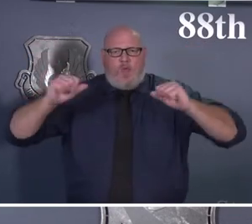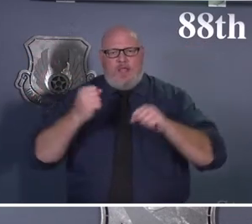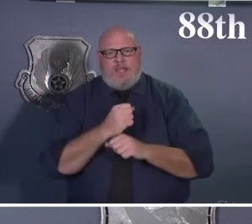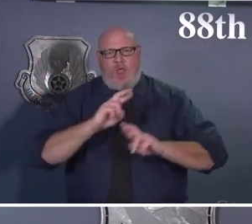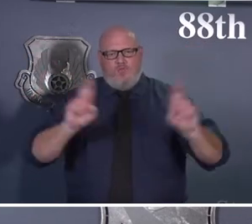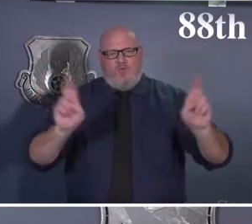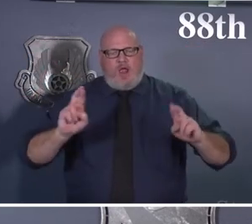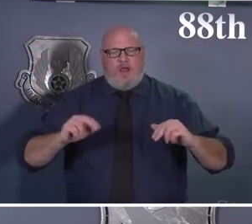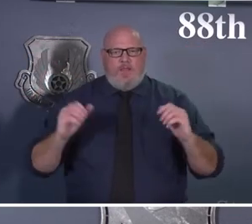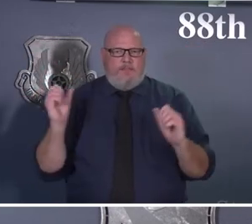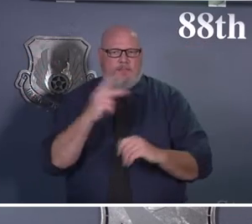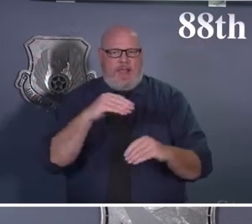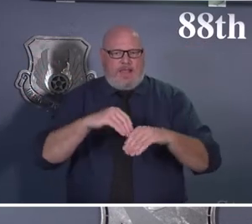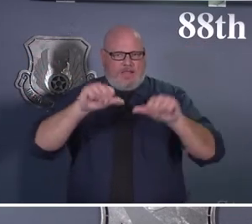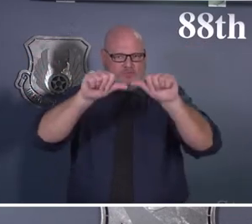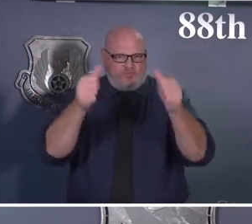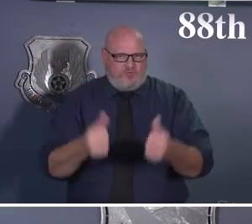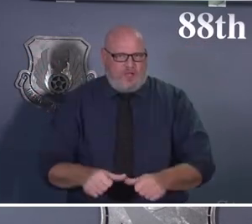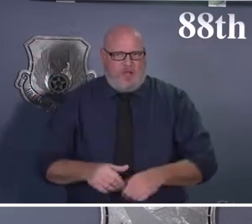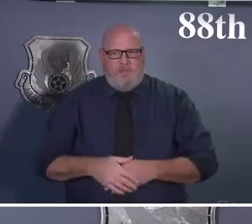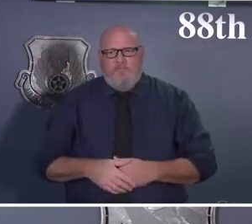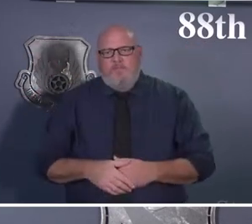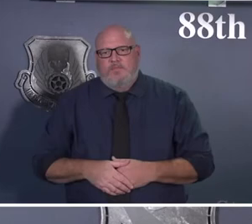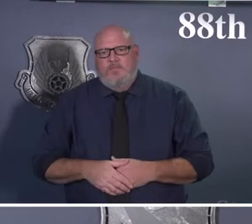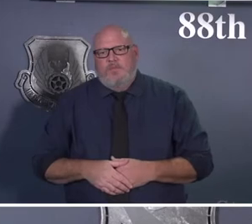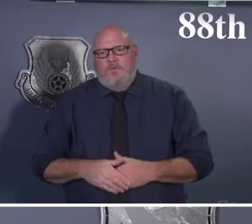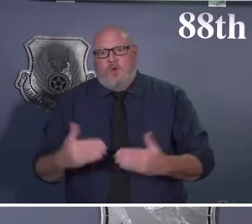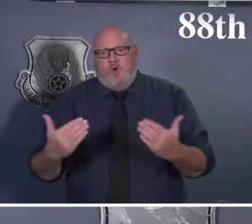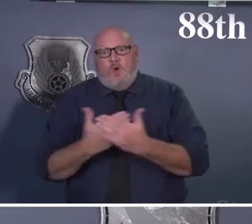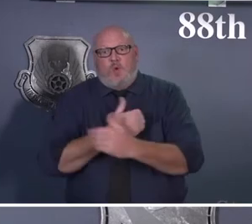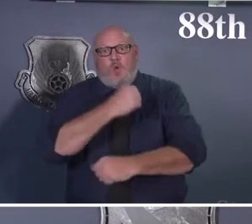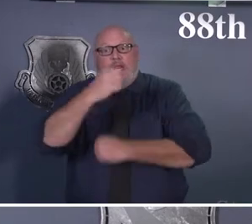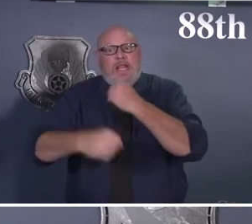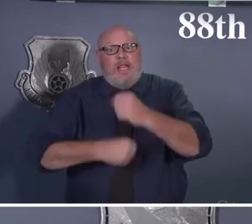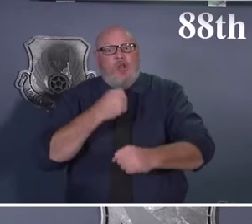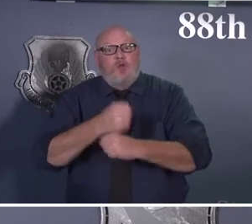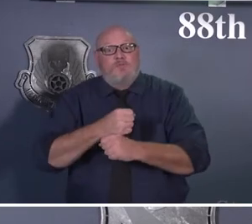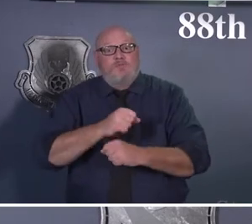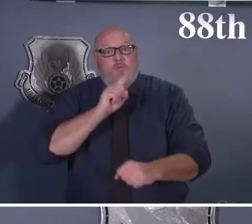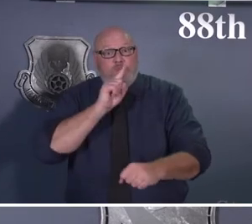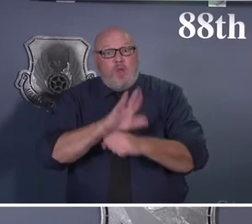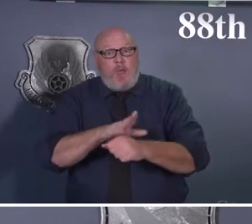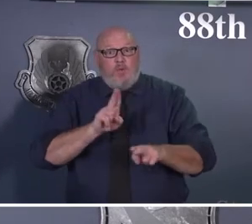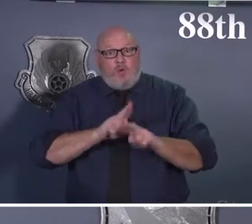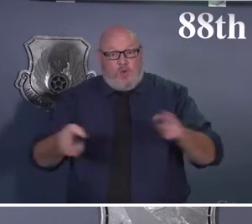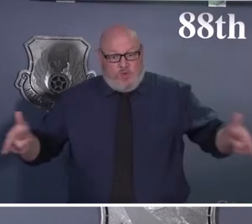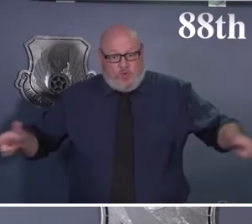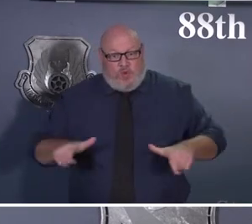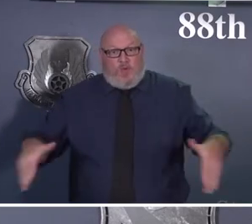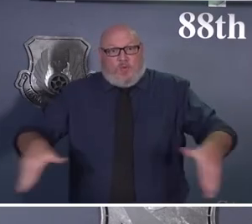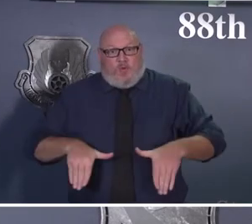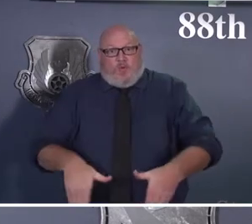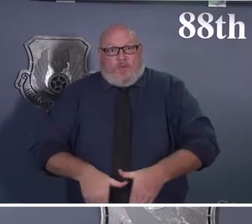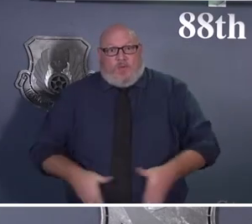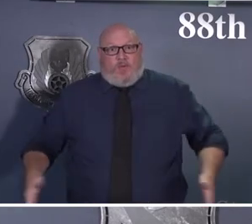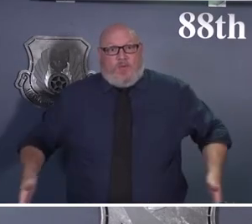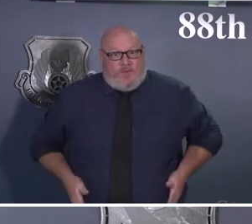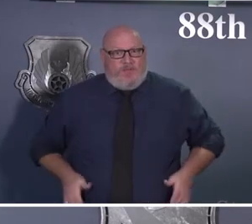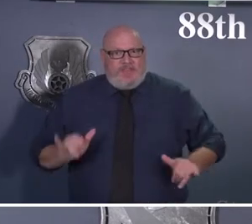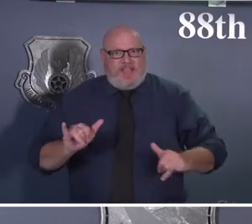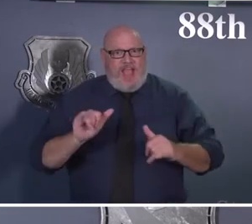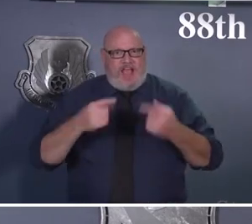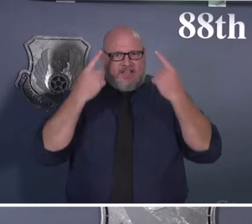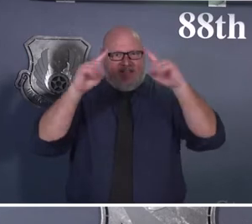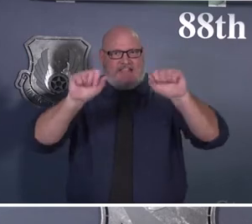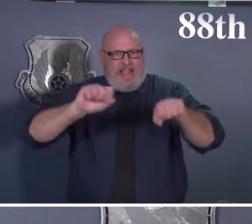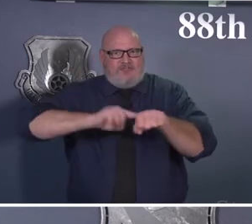those New Year's resolutions. And so welcome back. I'm also excited to see fitness assessments starting back up. I know a few folks that have already tested